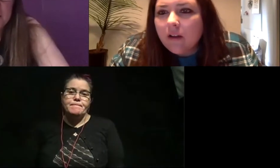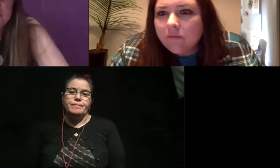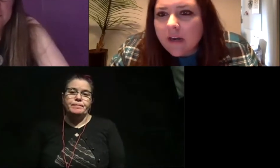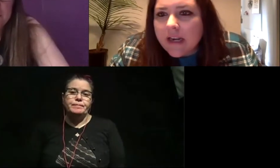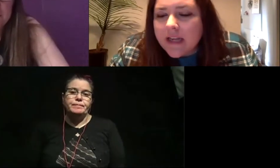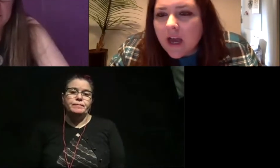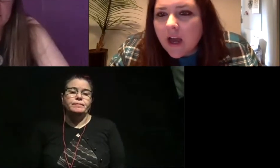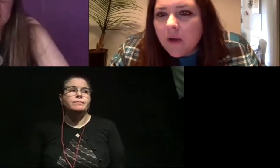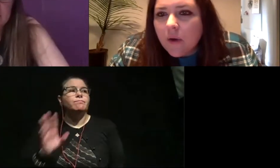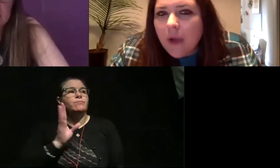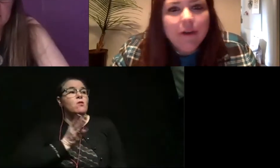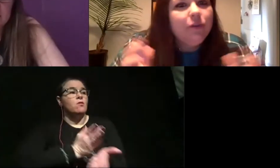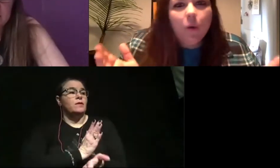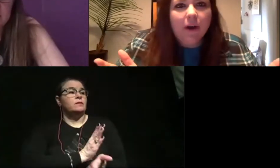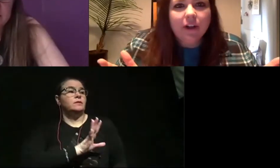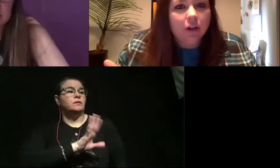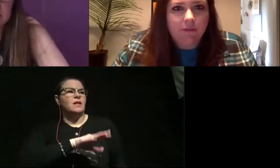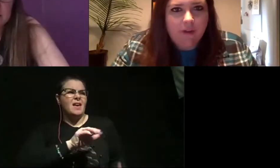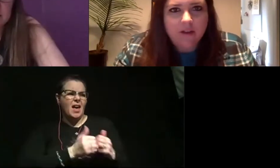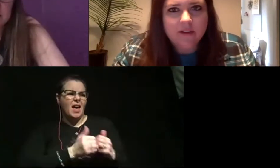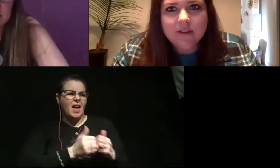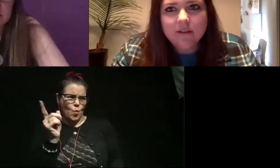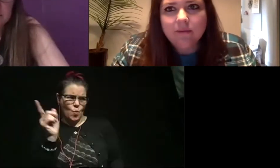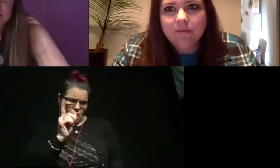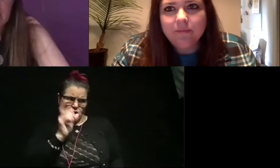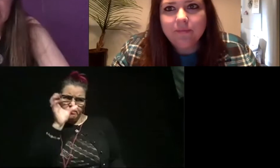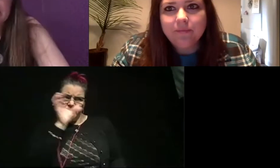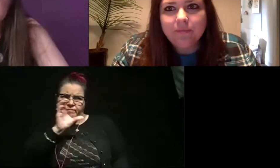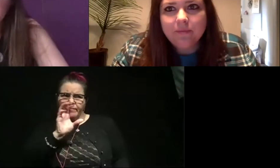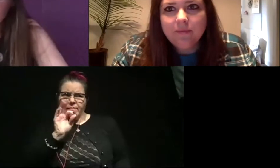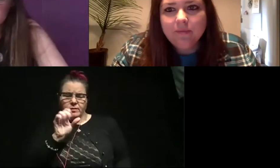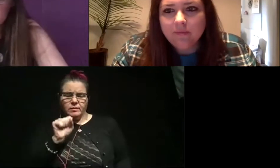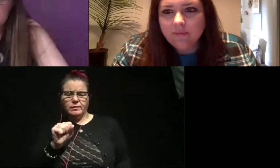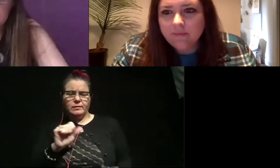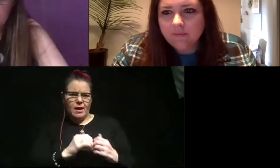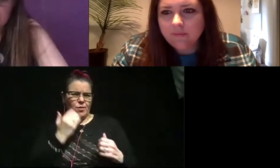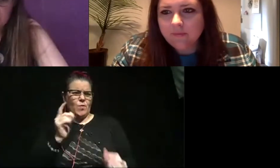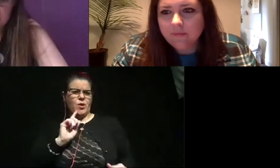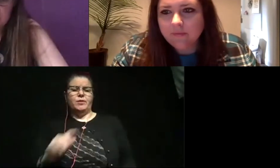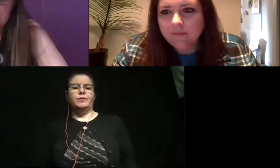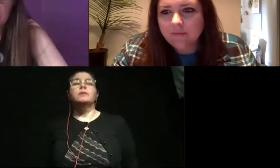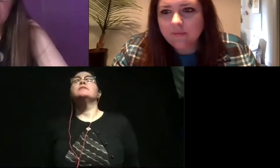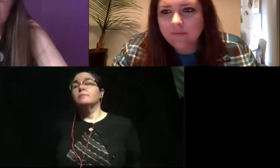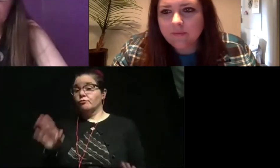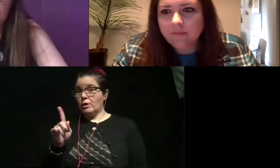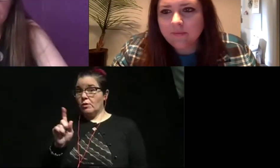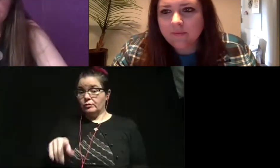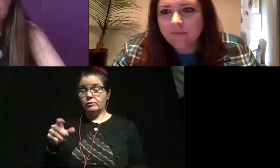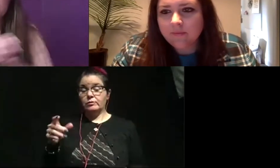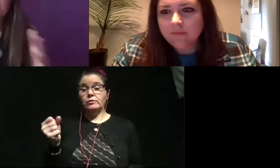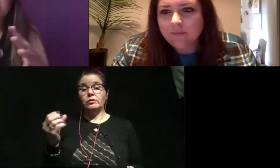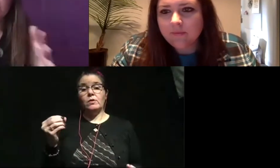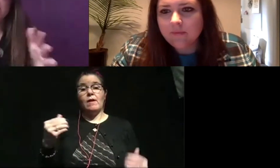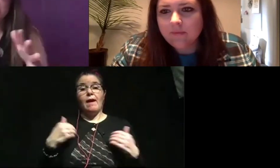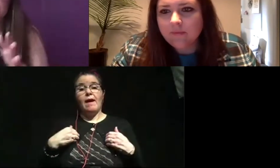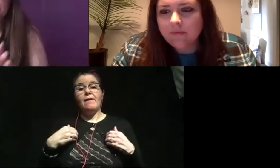All right. How do you know where to look for fossils? That's a really great question. So there are